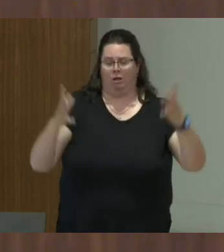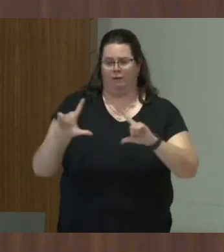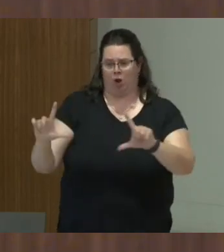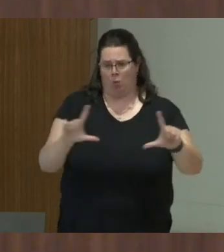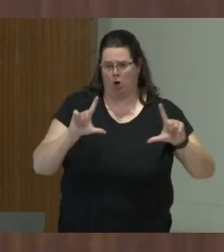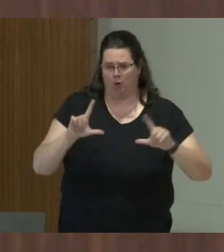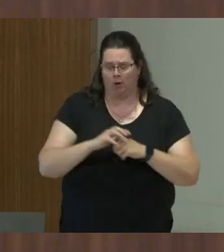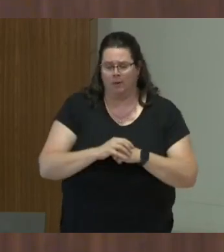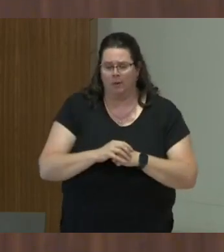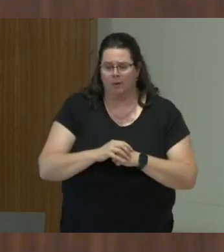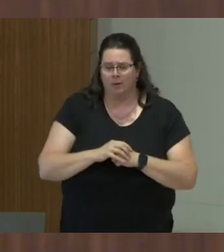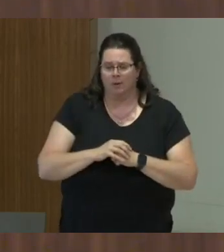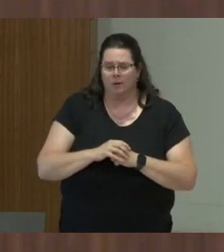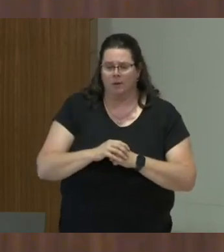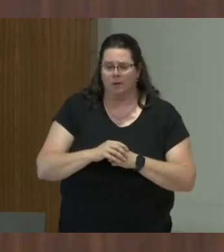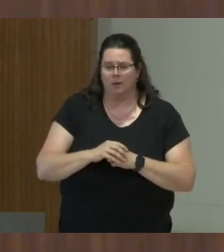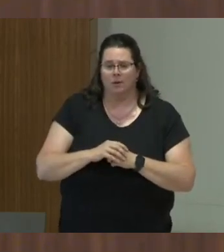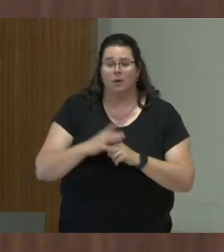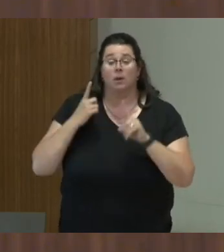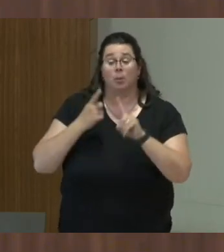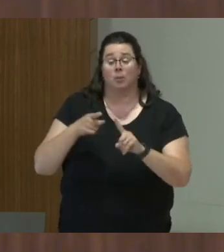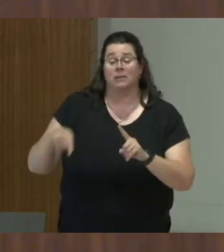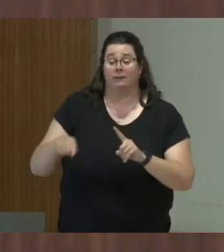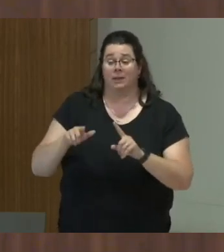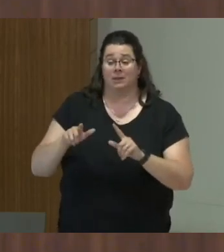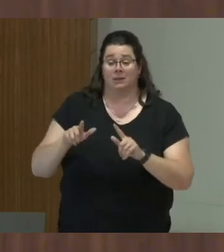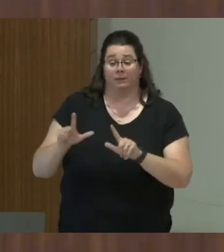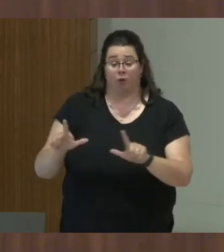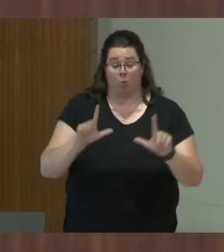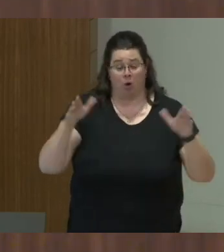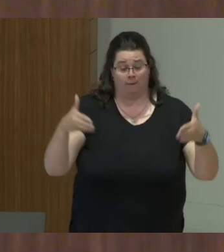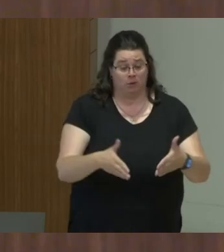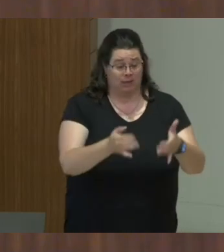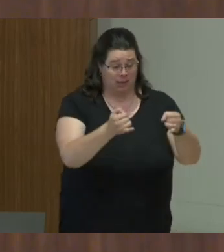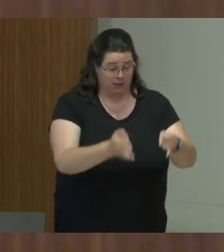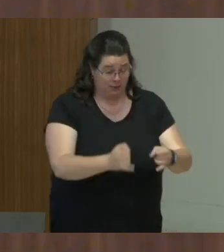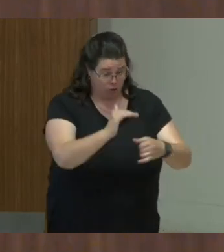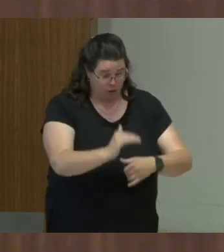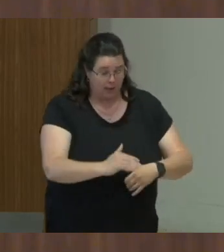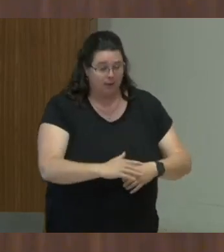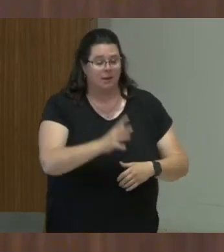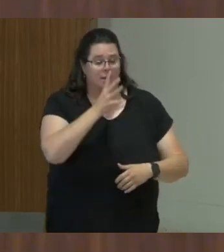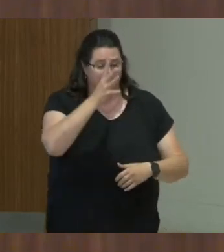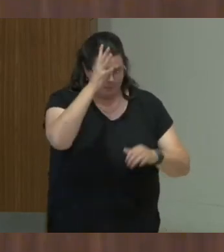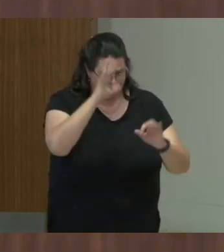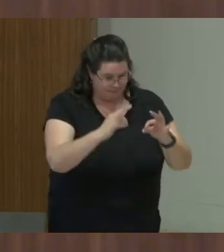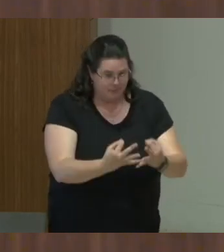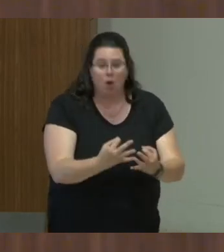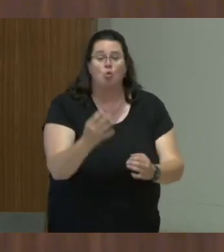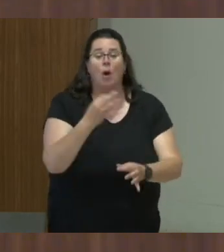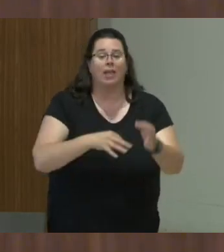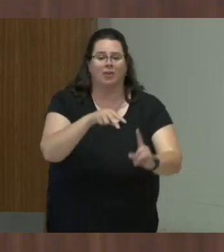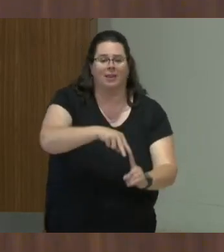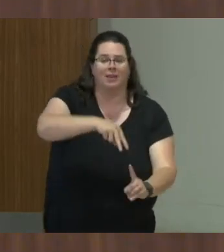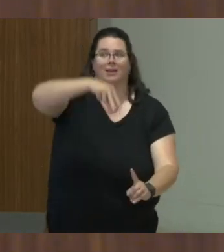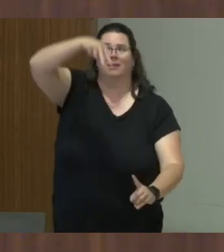safeguarding gays rest more readily on the individual child, the parent, the family, rather on the larger social